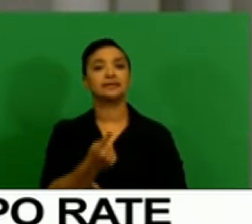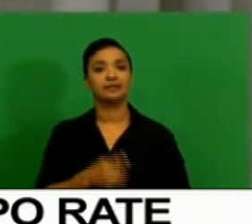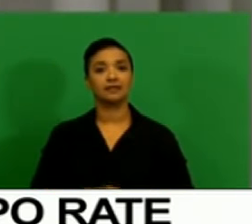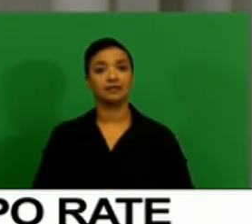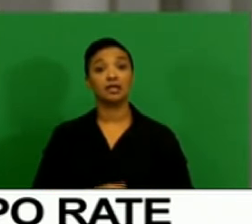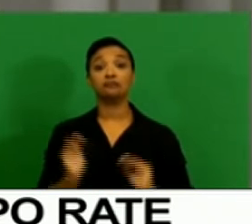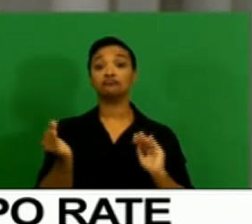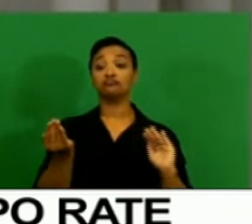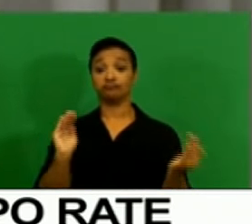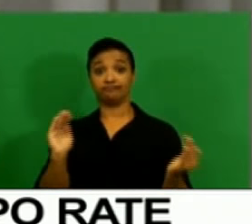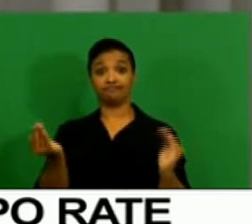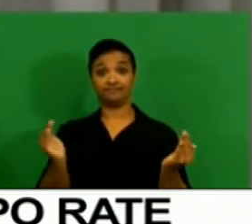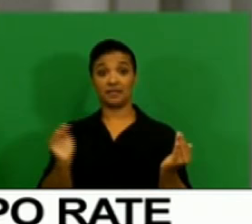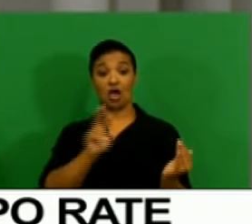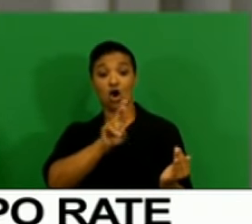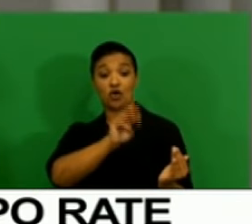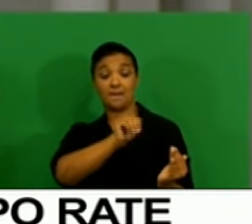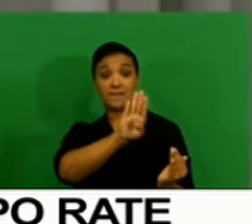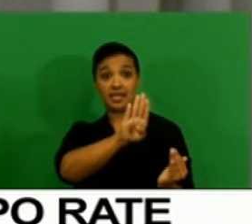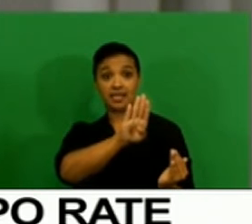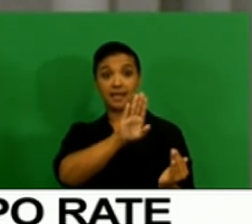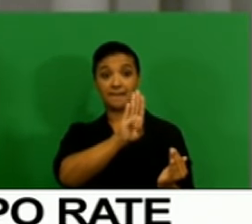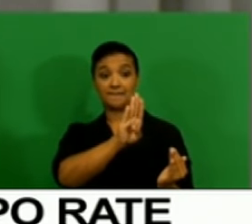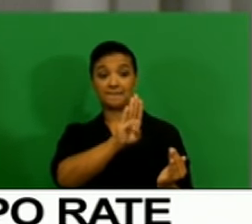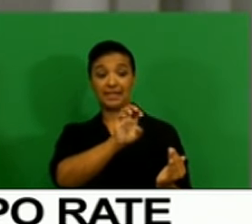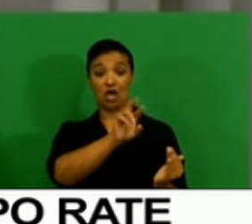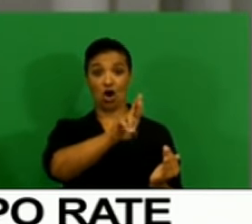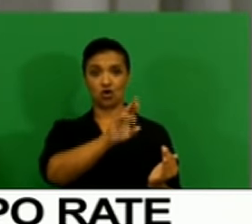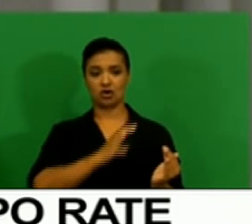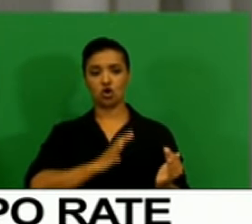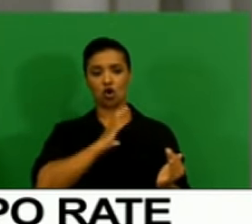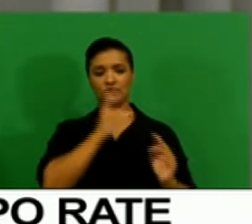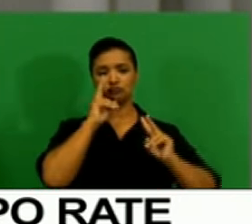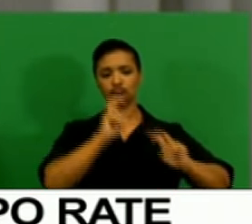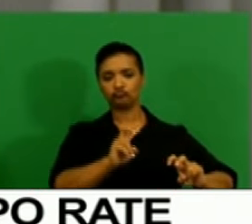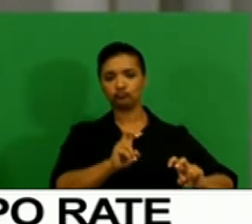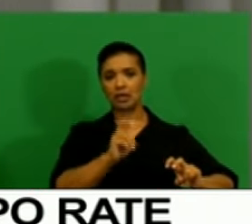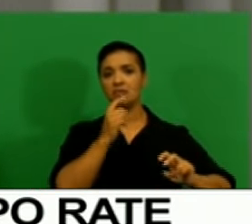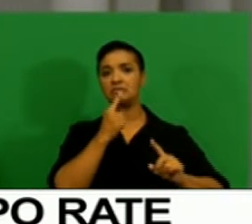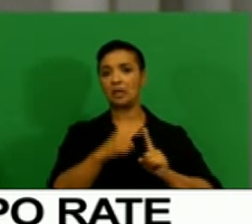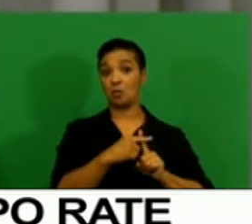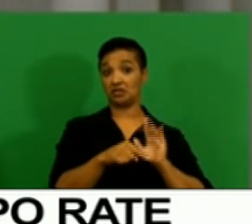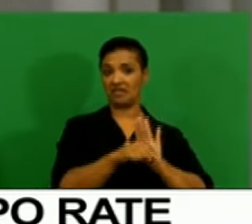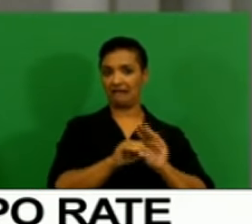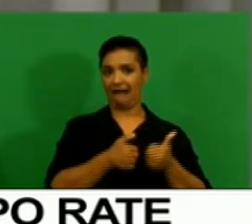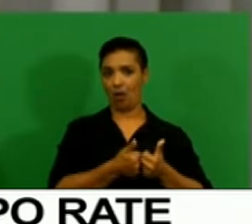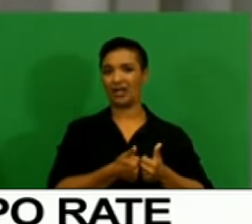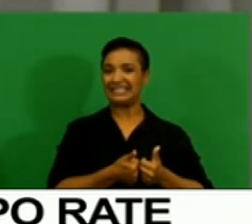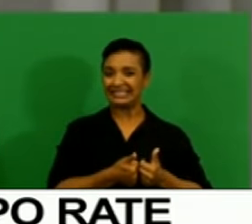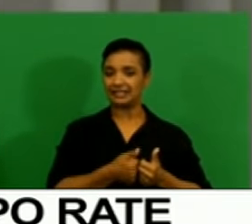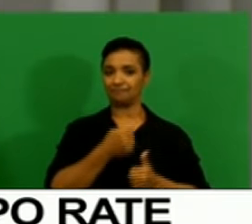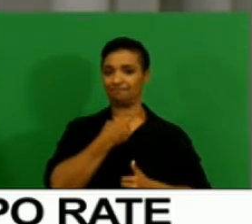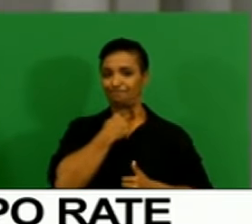contrast, the RMB-BER business confidence index declined again in the fourth quarter